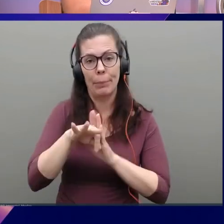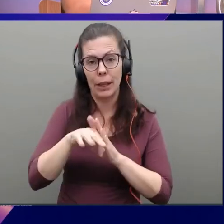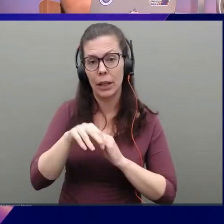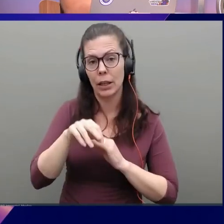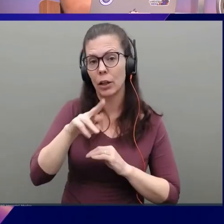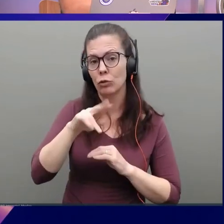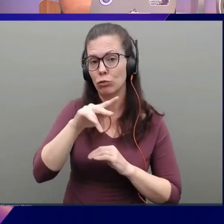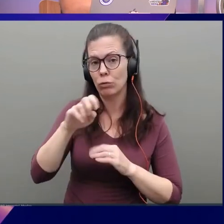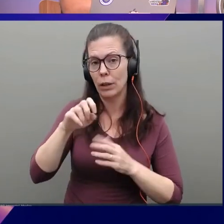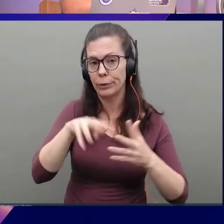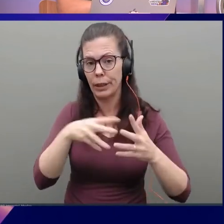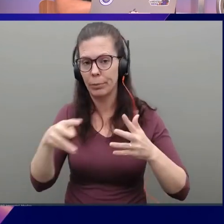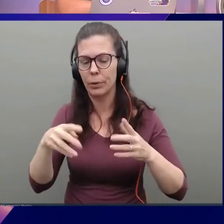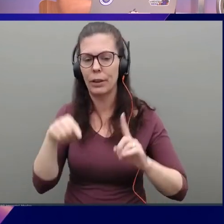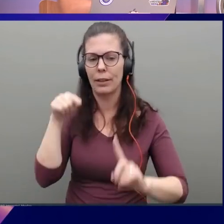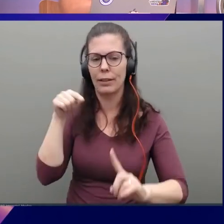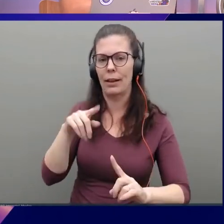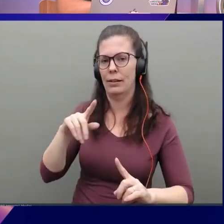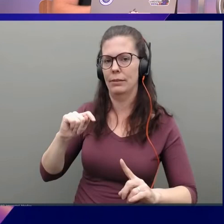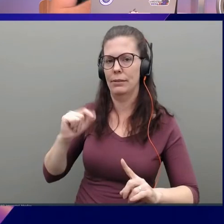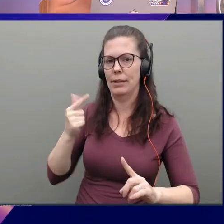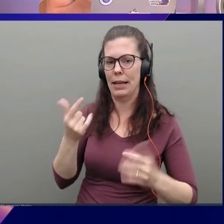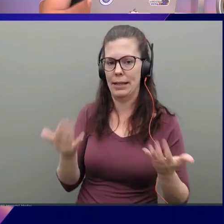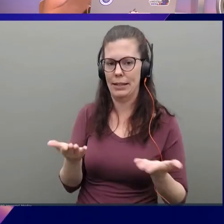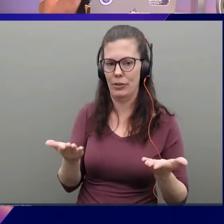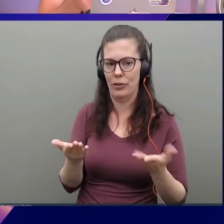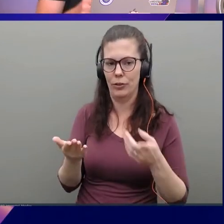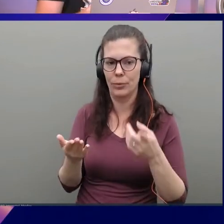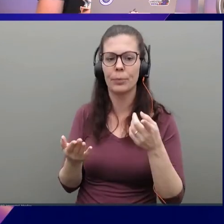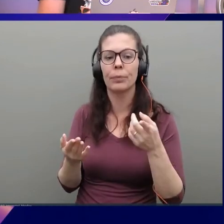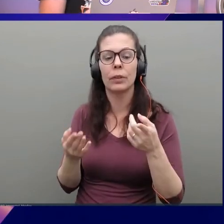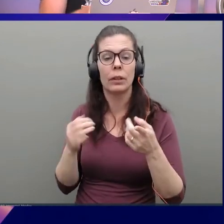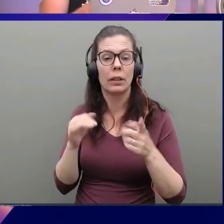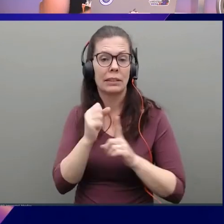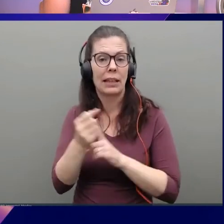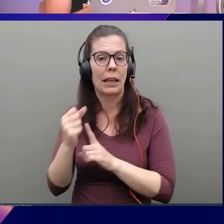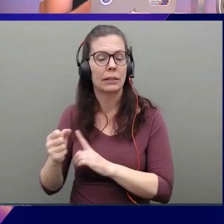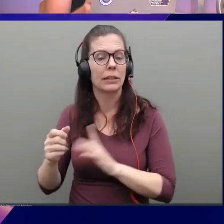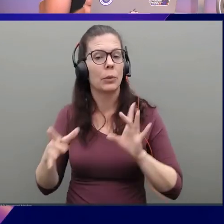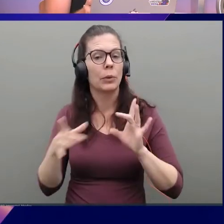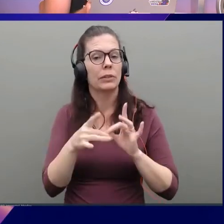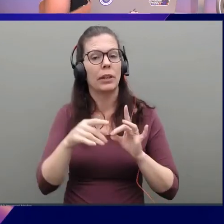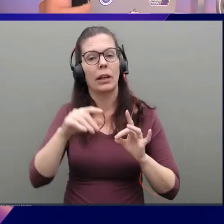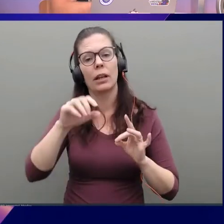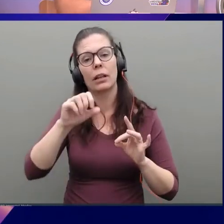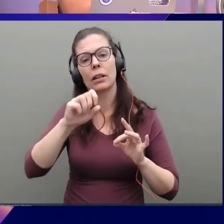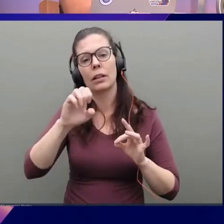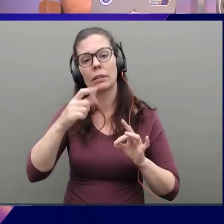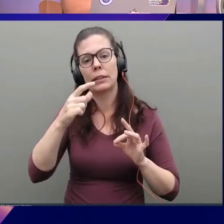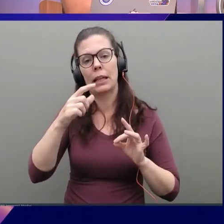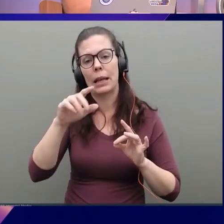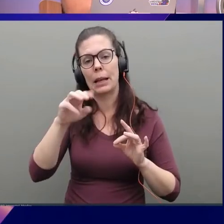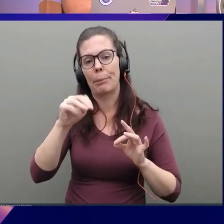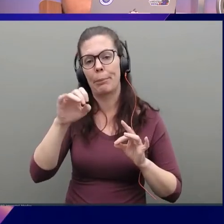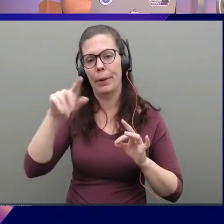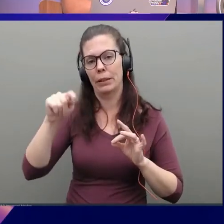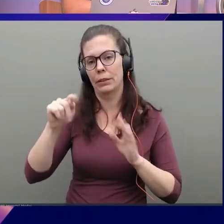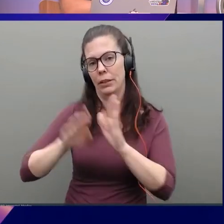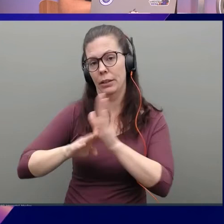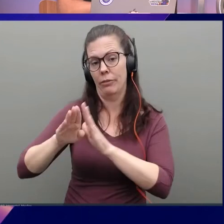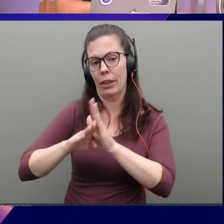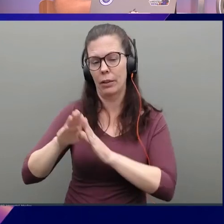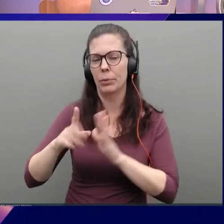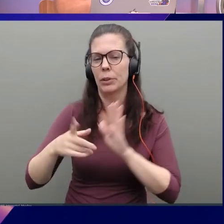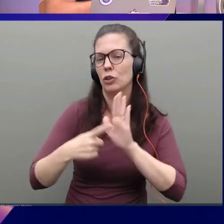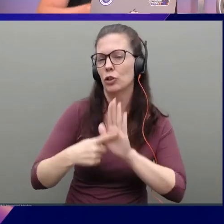And this is where I actually go use the tags. So, in this case, I'm going to tag it with segment development. I'll show you what this tagging